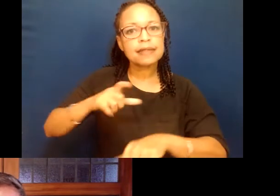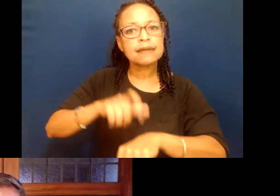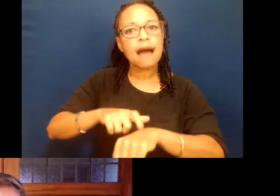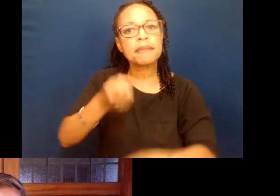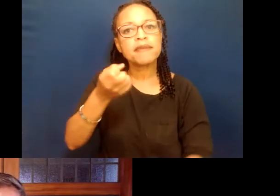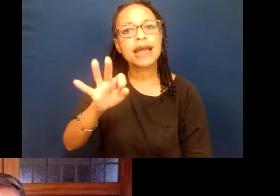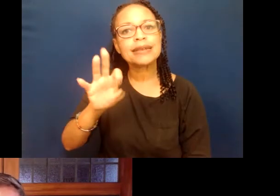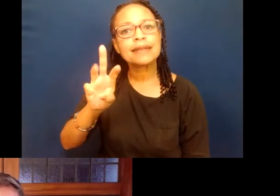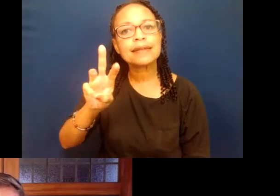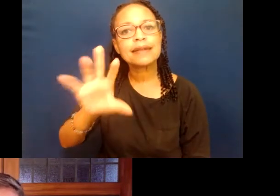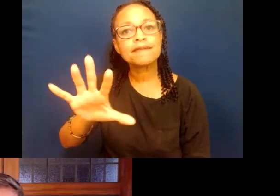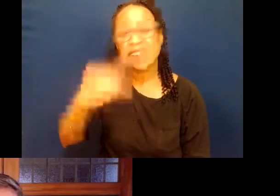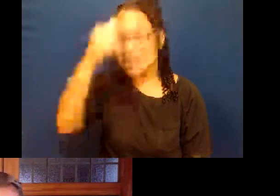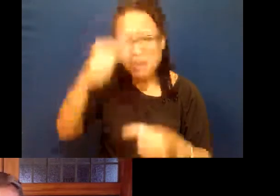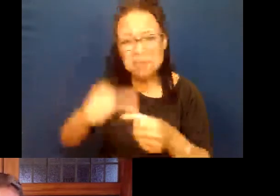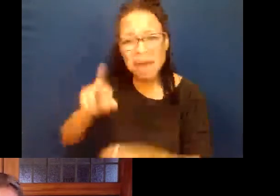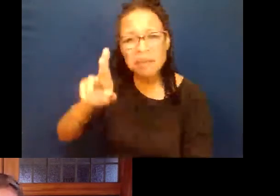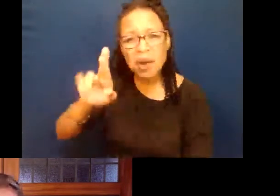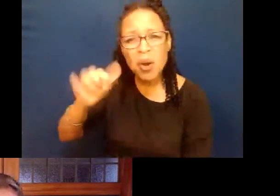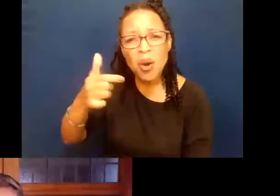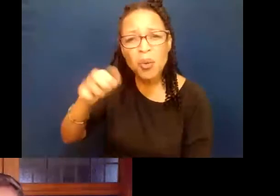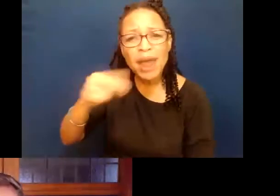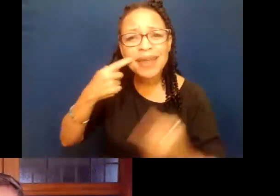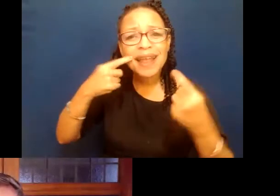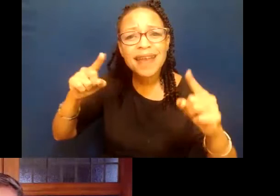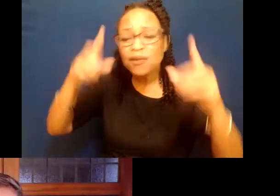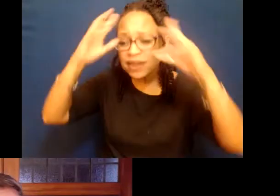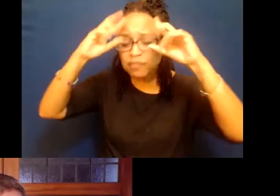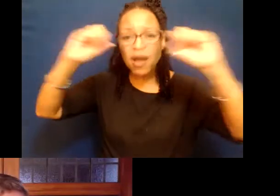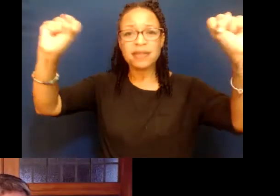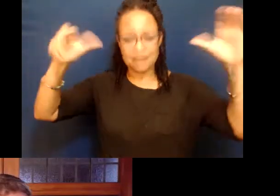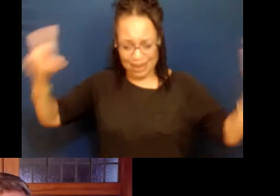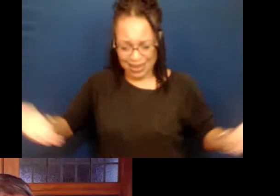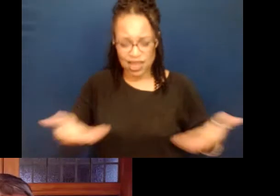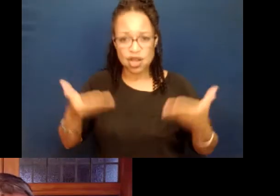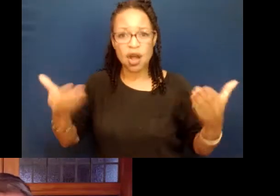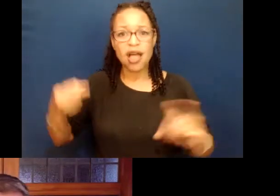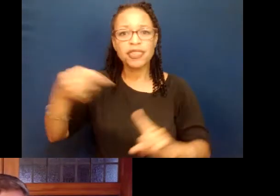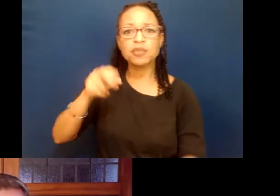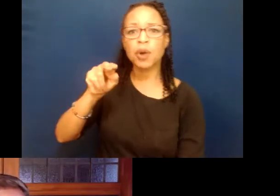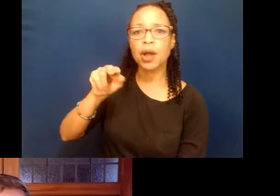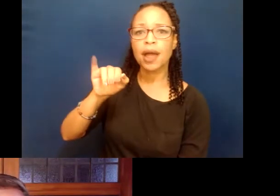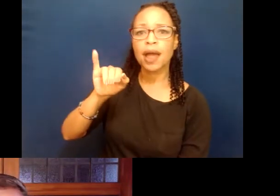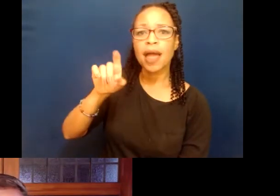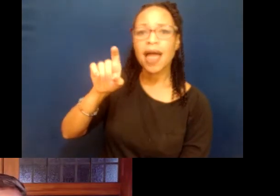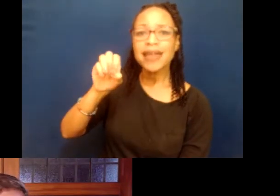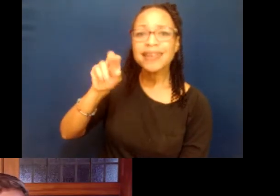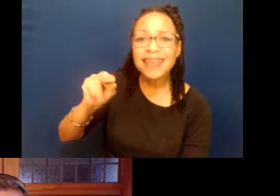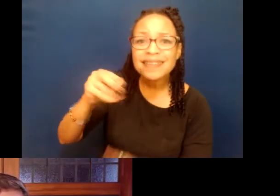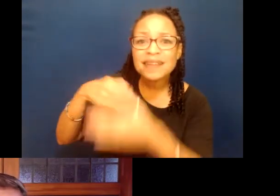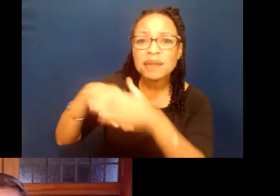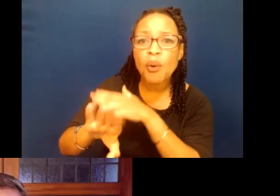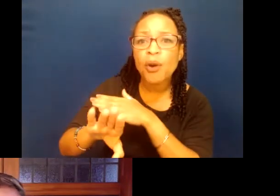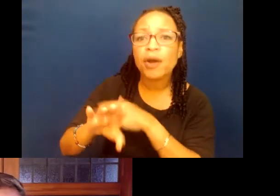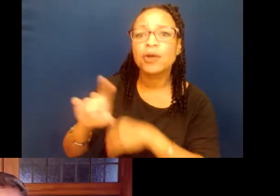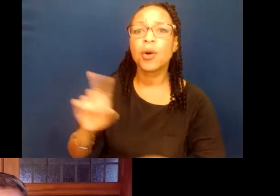remember, this is where Reagan announced his presidency here in Fountain Valley in Orange County. This is where Nixon was born. This is where a guy went, where